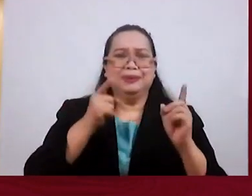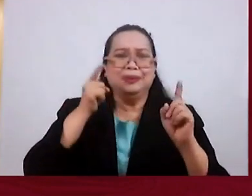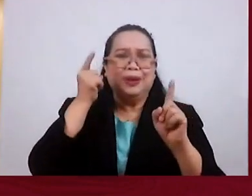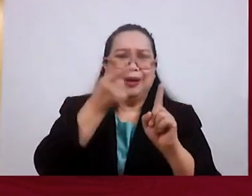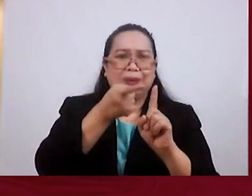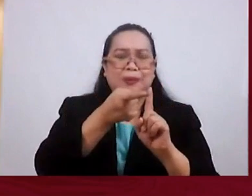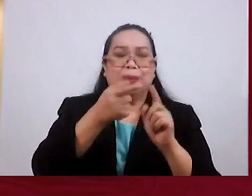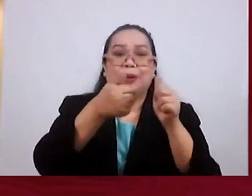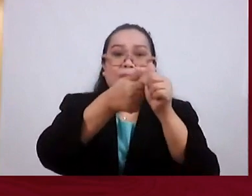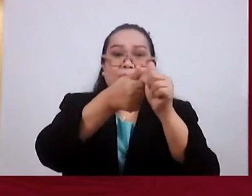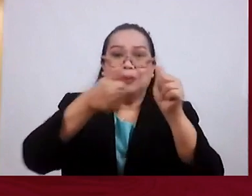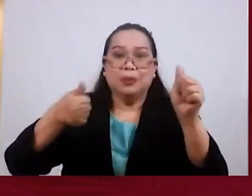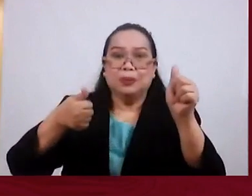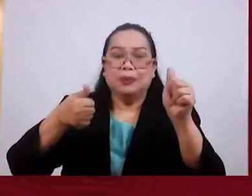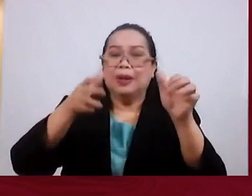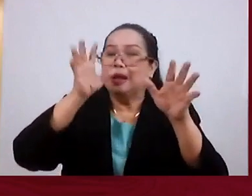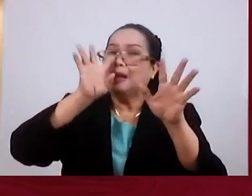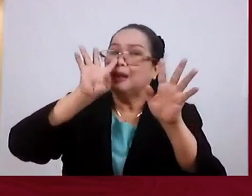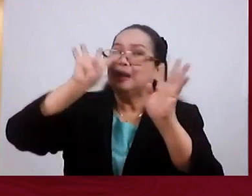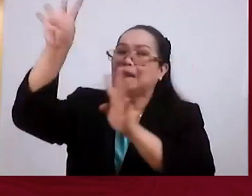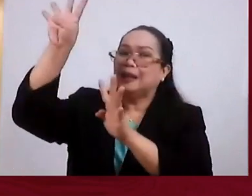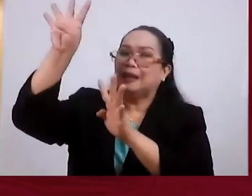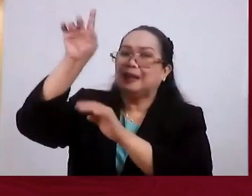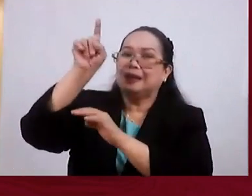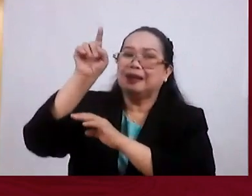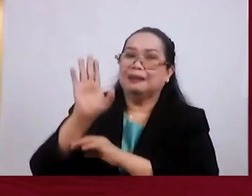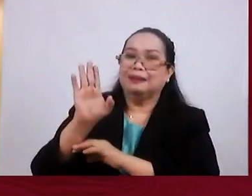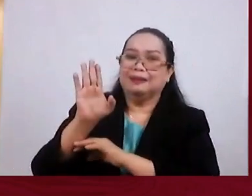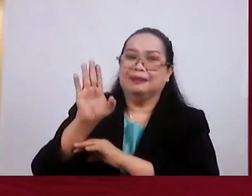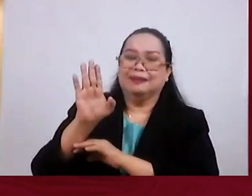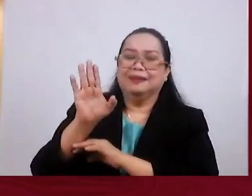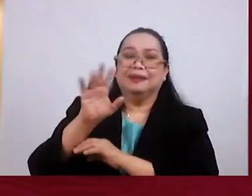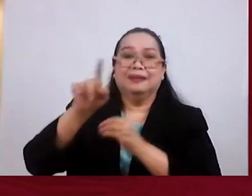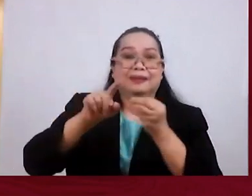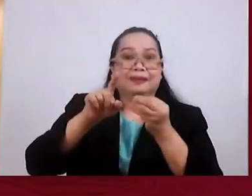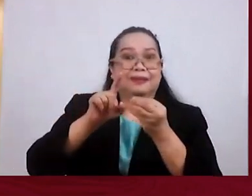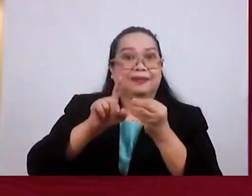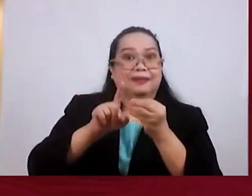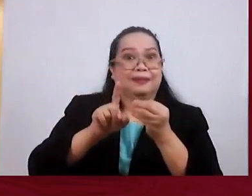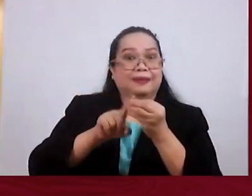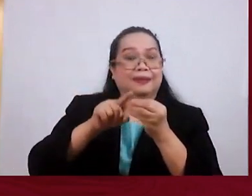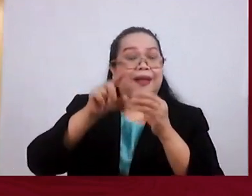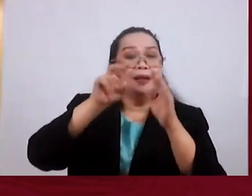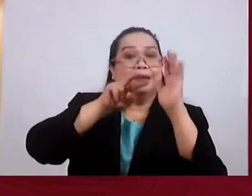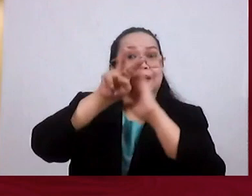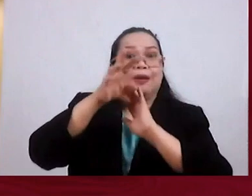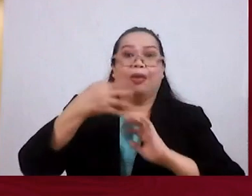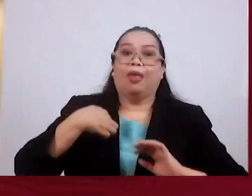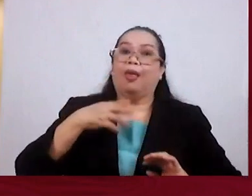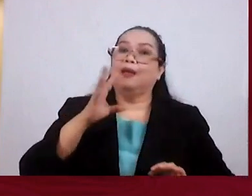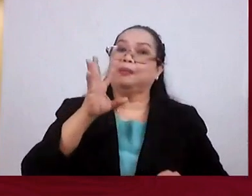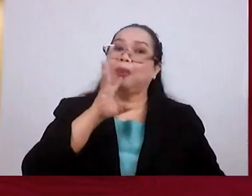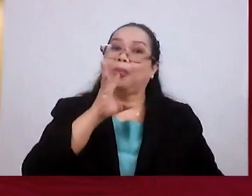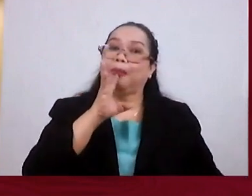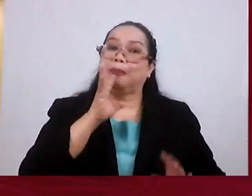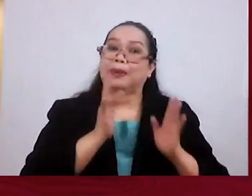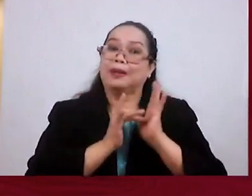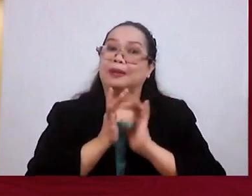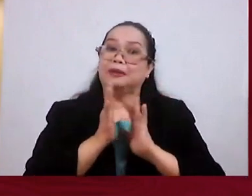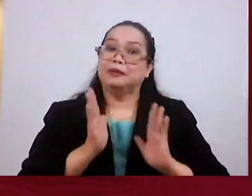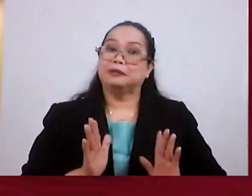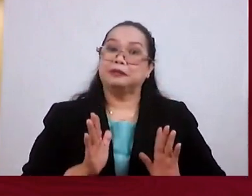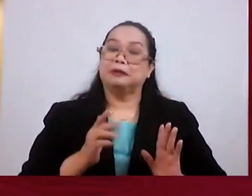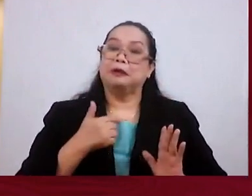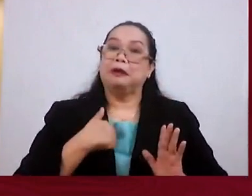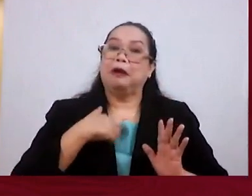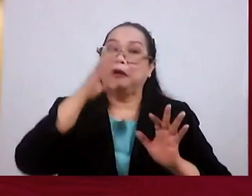apostasy. Don't let anyone misuse these words. This is a reference to professing Christians. Christians who said,